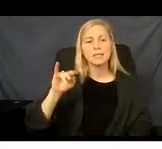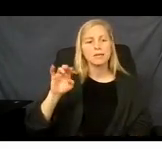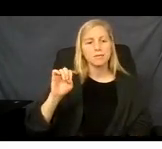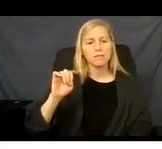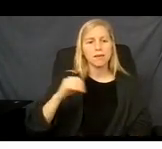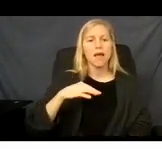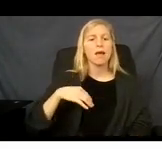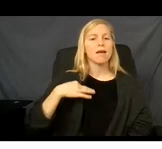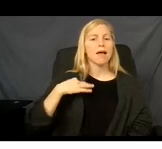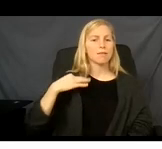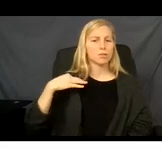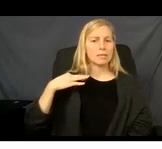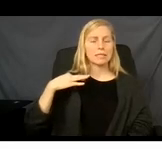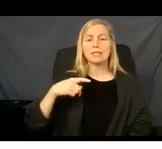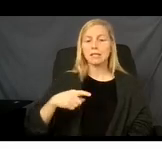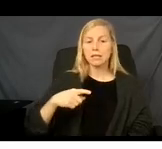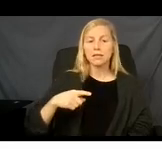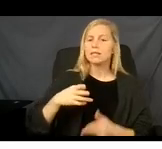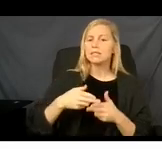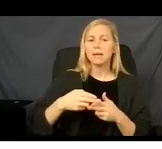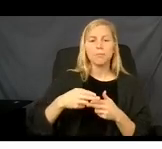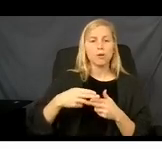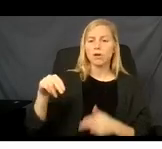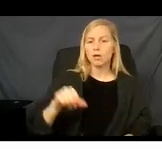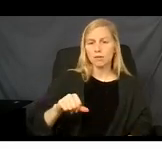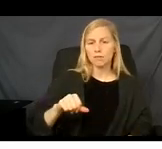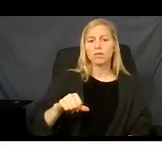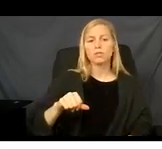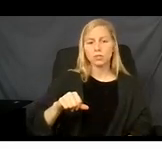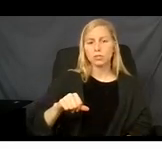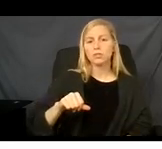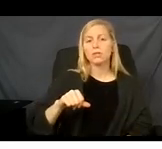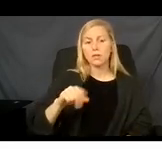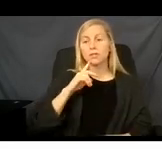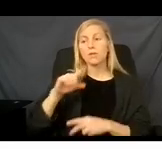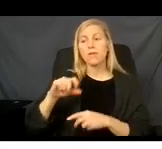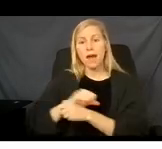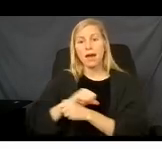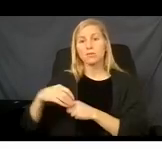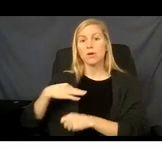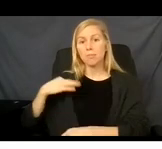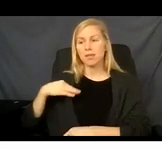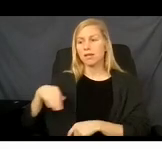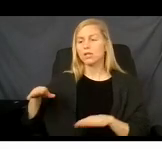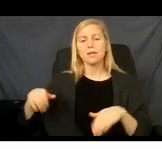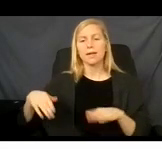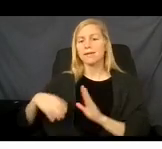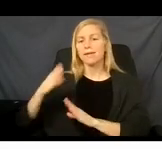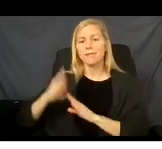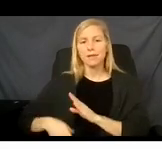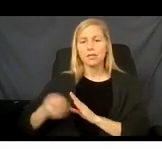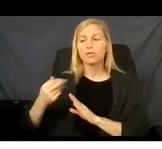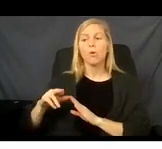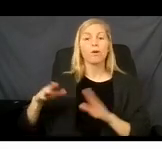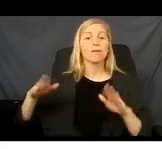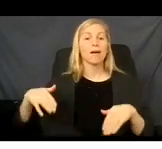coverage pending approval of or completion of the actual Medicaid application. There